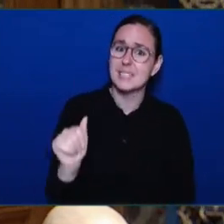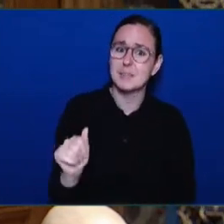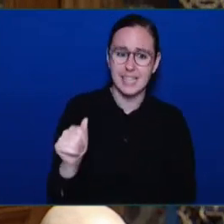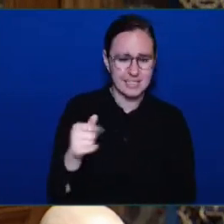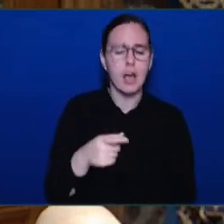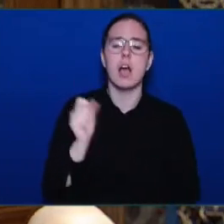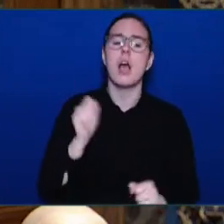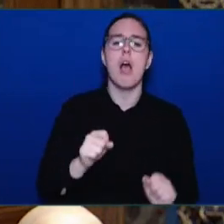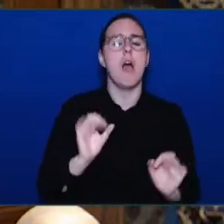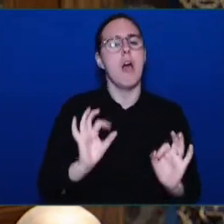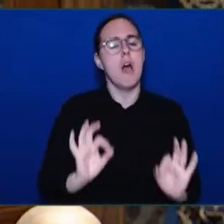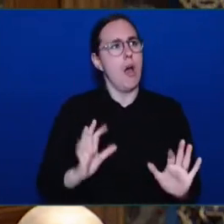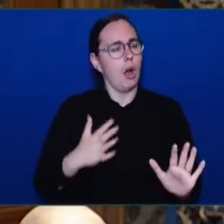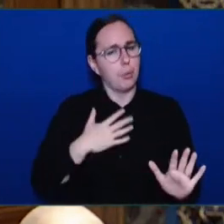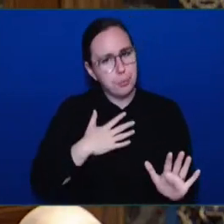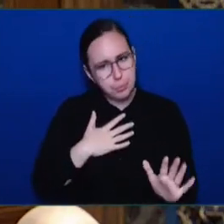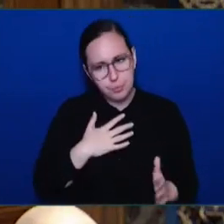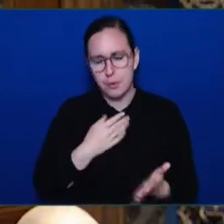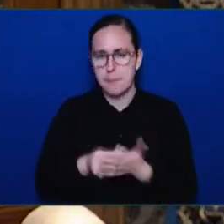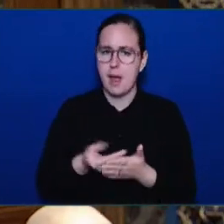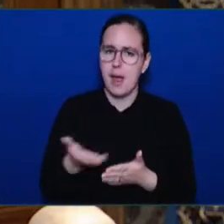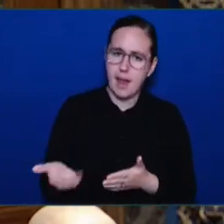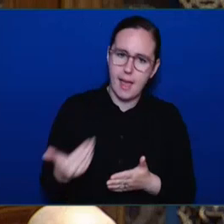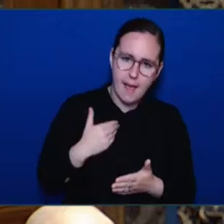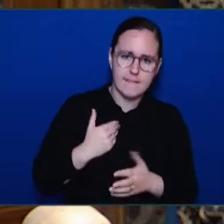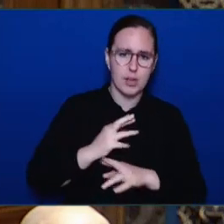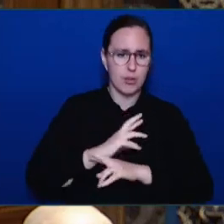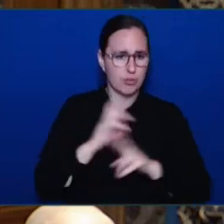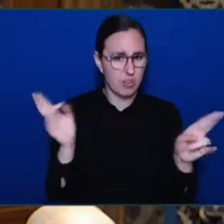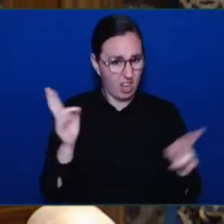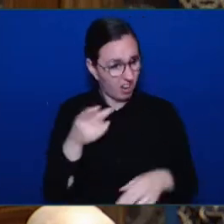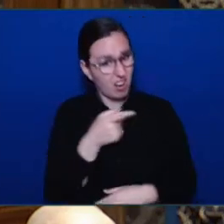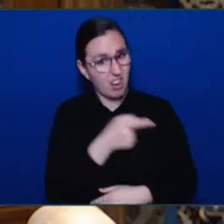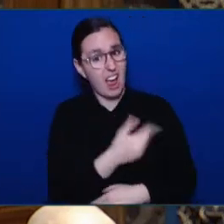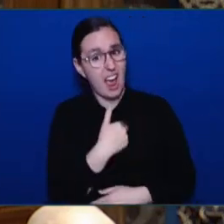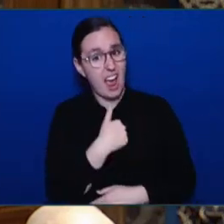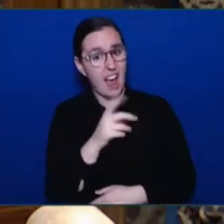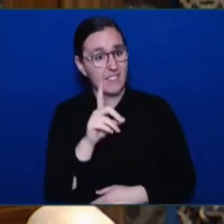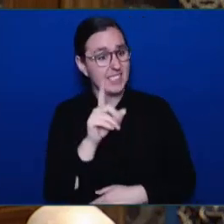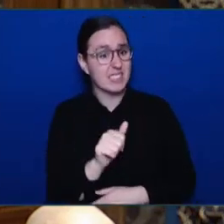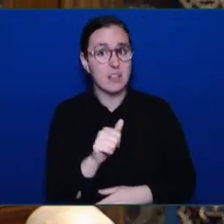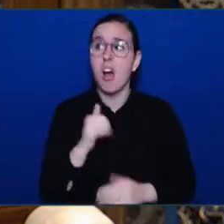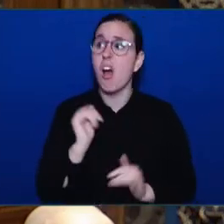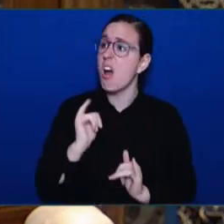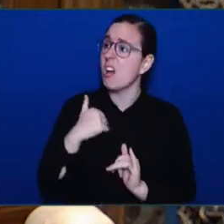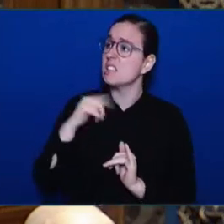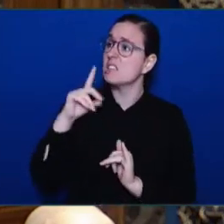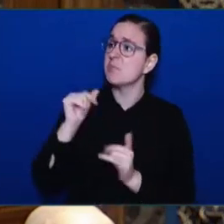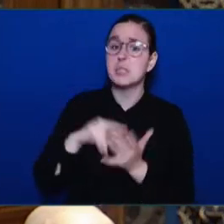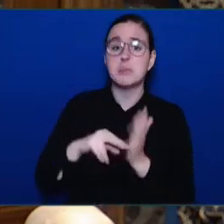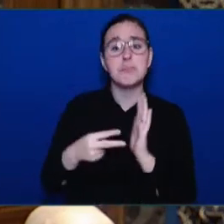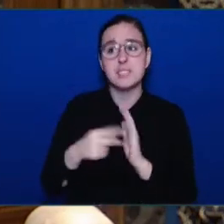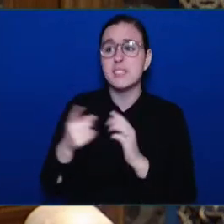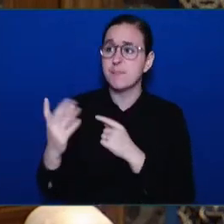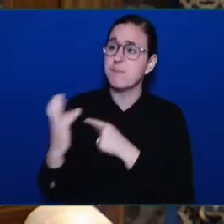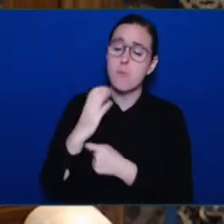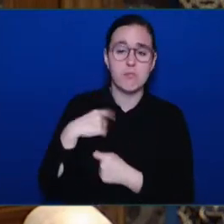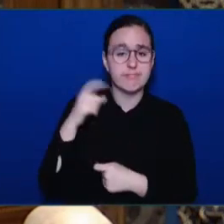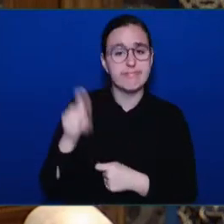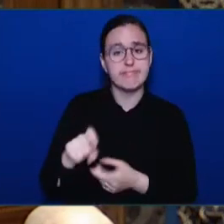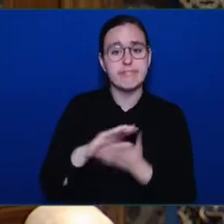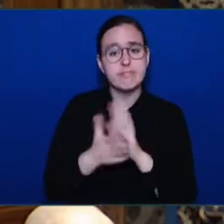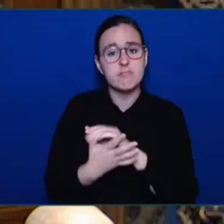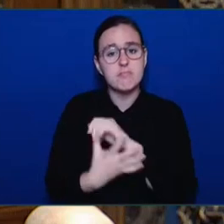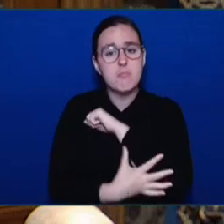they are disabled. My questions are used to the Minister of Social Development and Poverty Reduction. Will he step up and